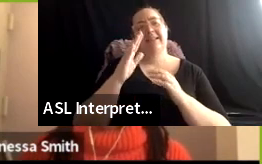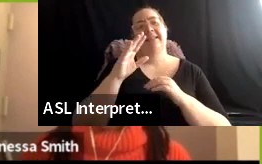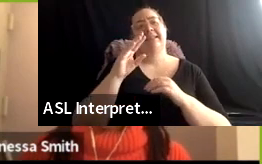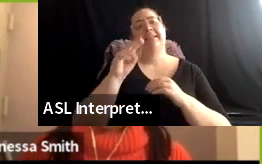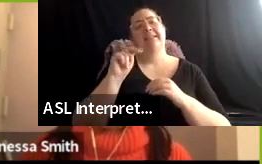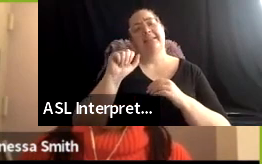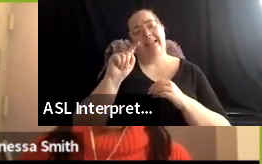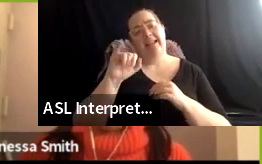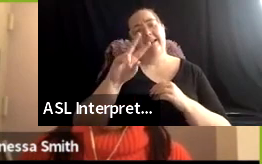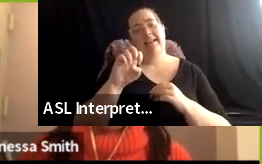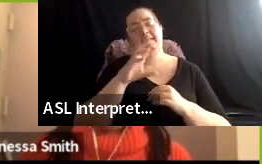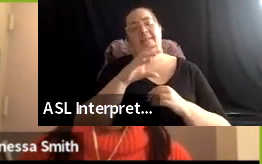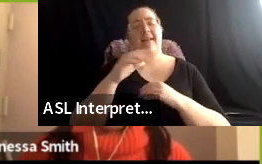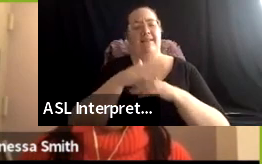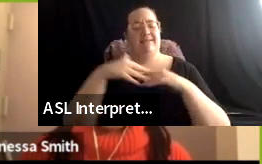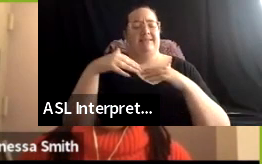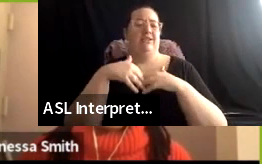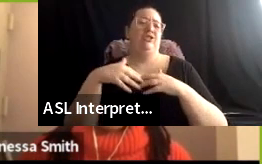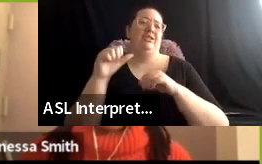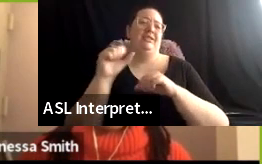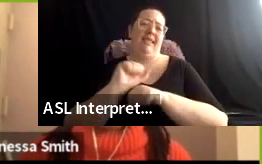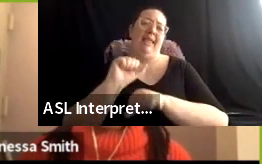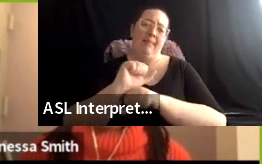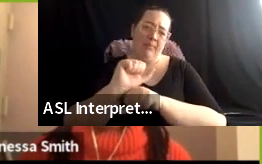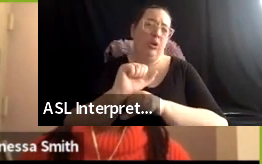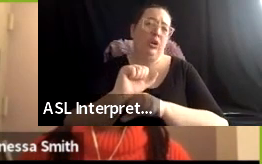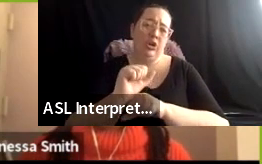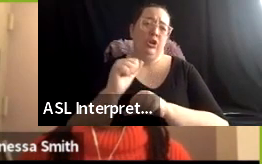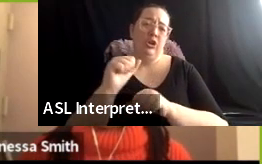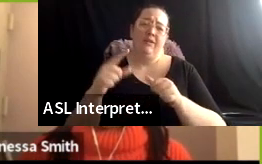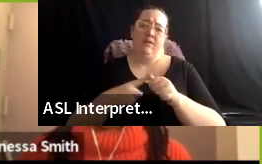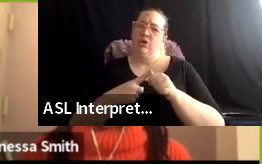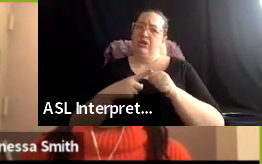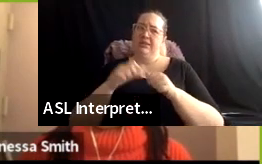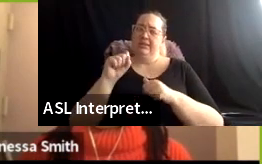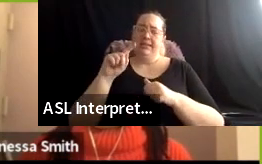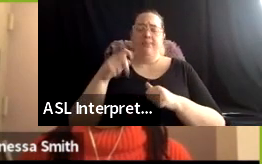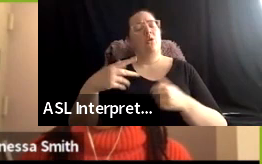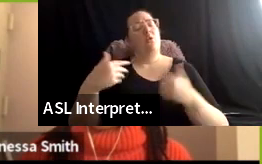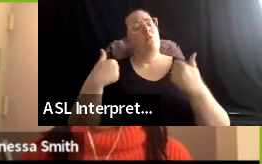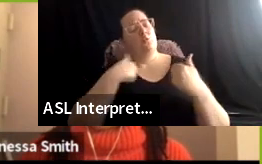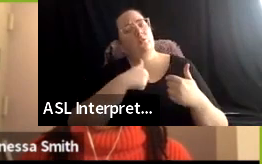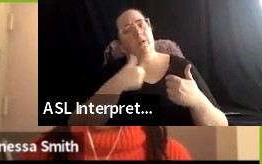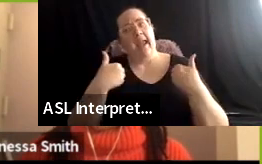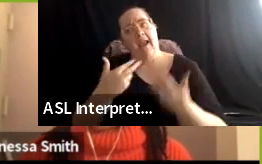go ahead and educate themselves. So we have a list of resources here that are available, um,